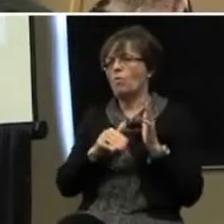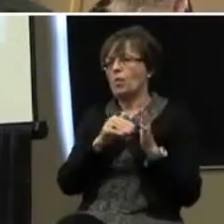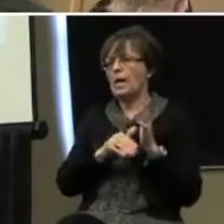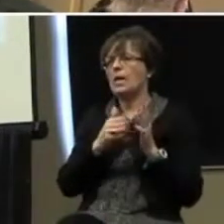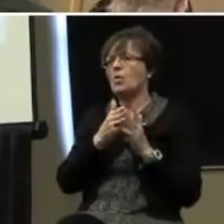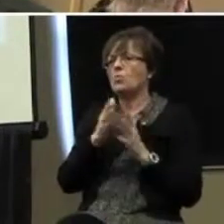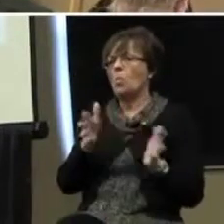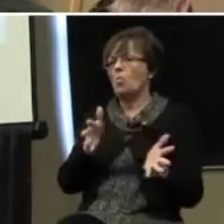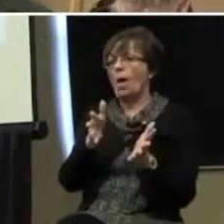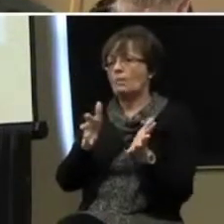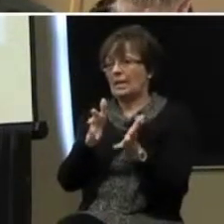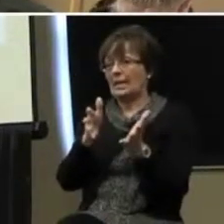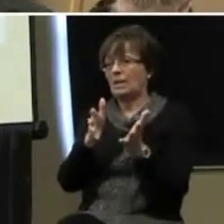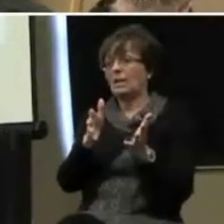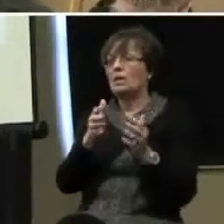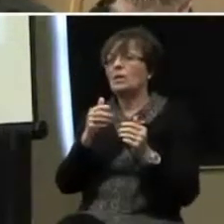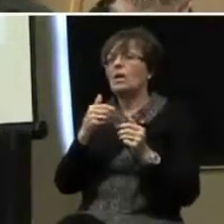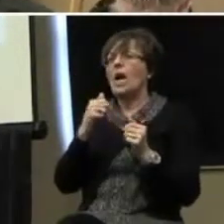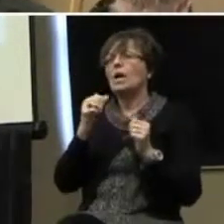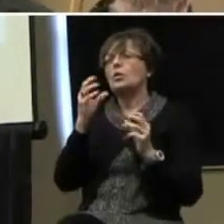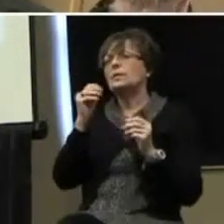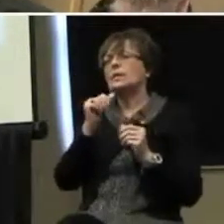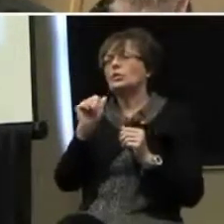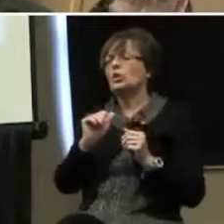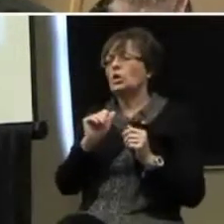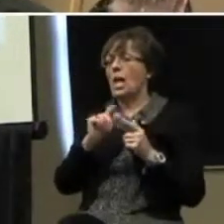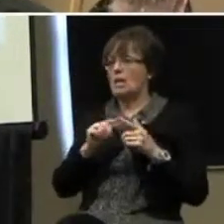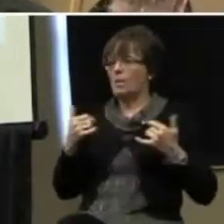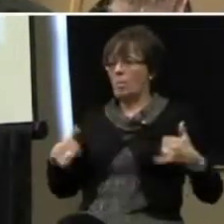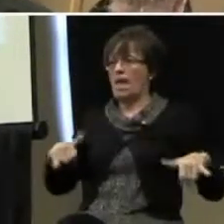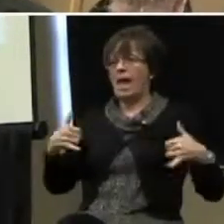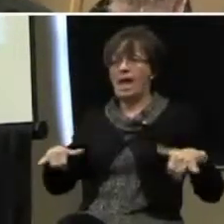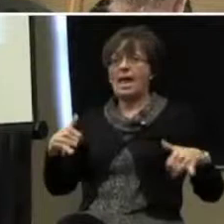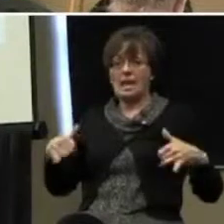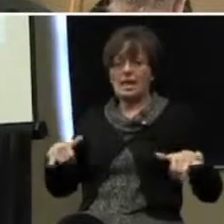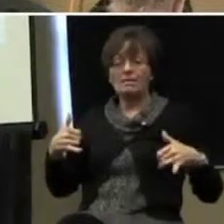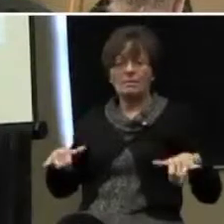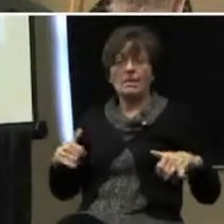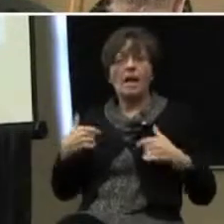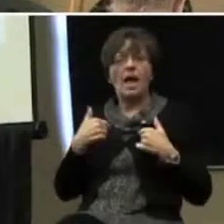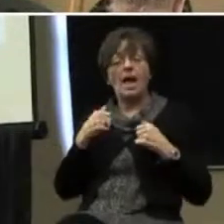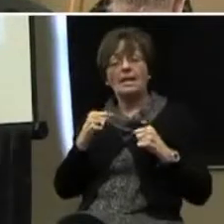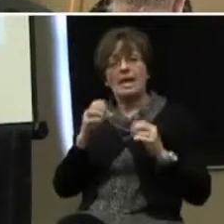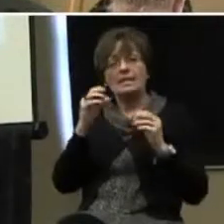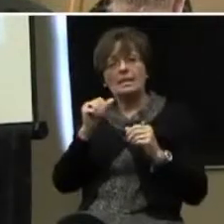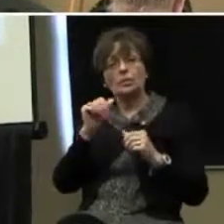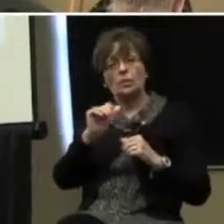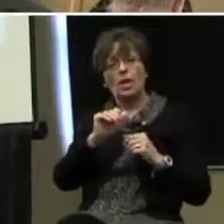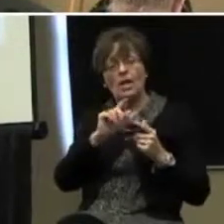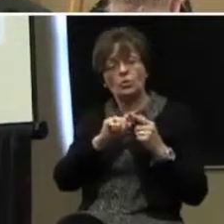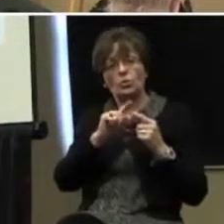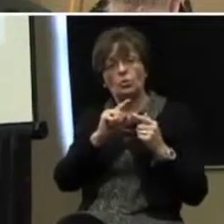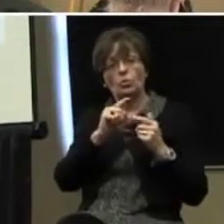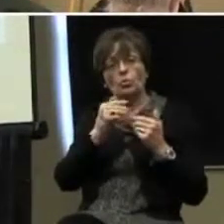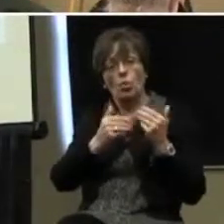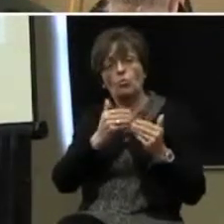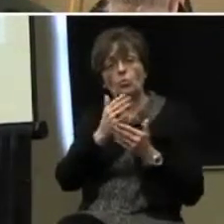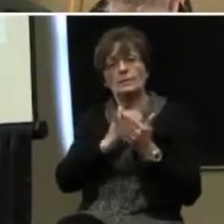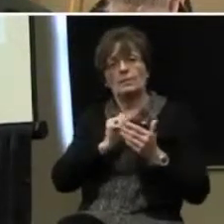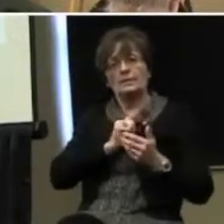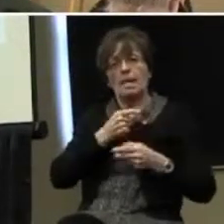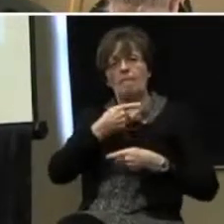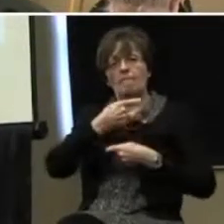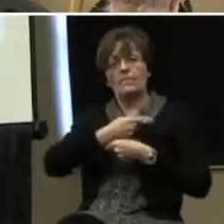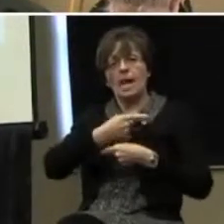prompting system. Okay? So I could teach a child to play. I can teach a child to go through some